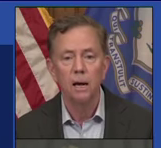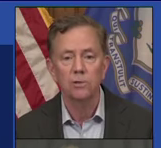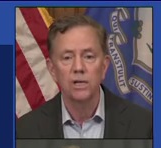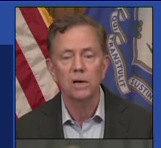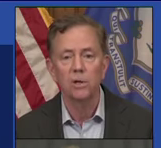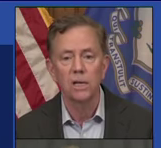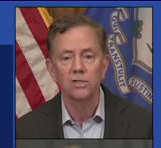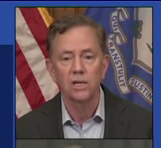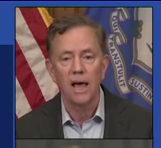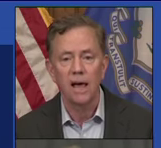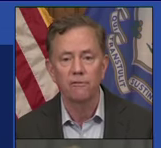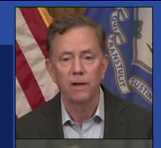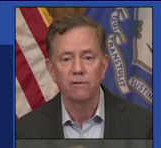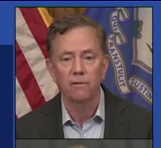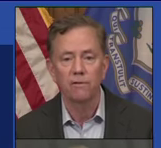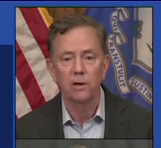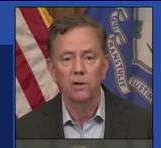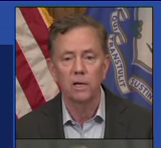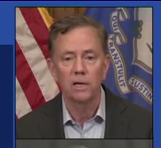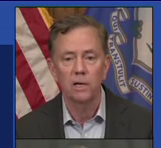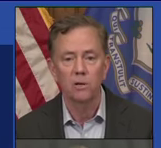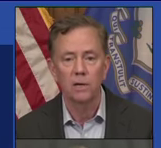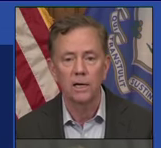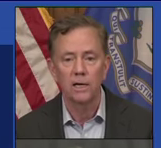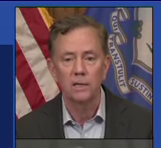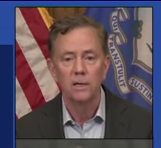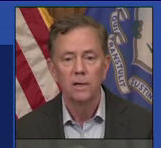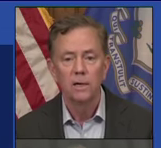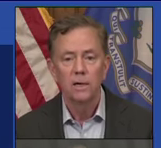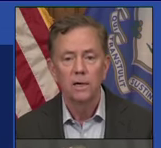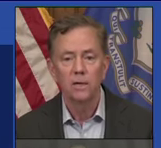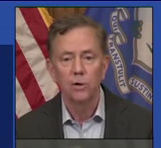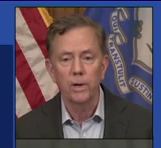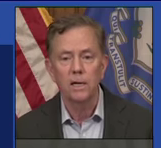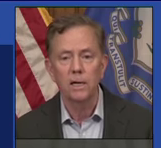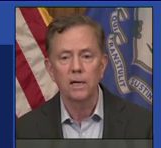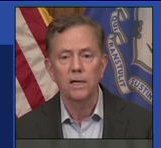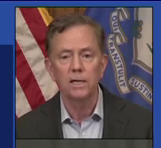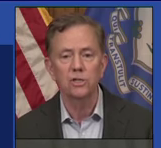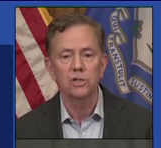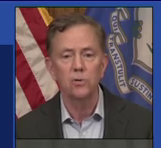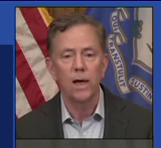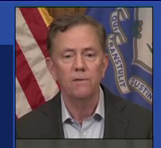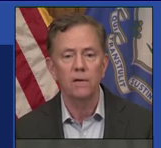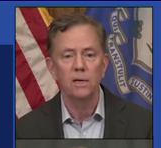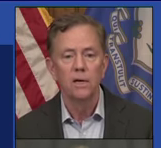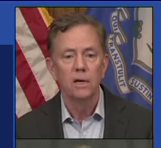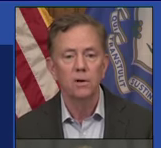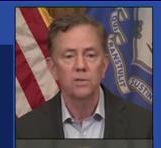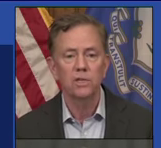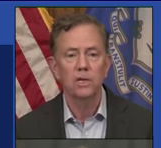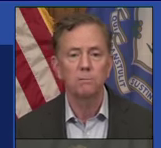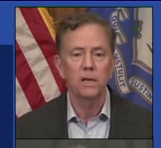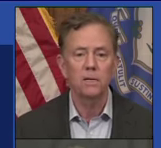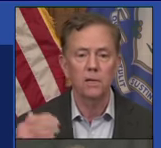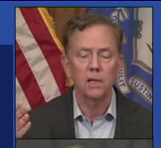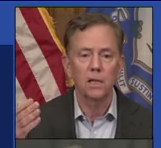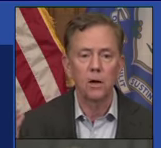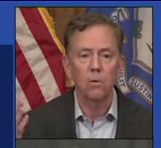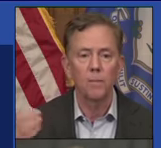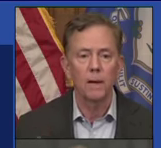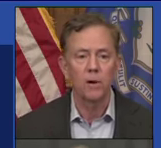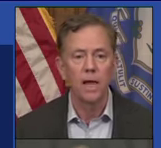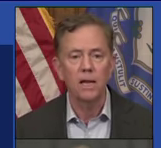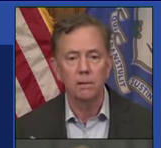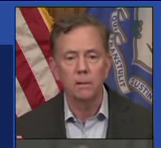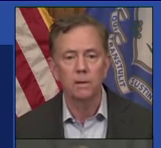And now it's down to less than half that if you follow that yellow line. The green line is in New Haven. You can see it peaked at a little